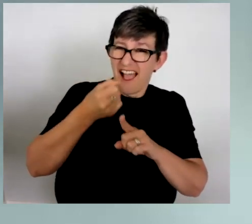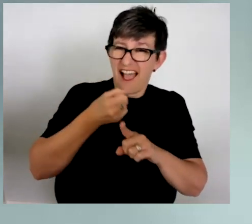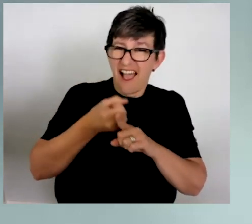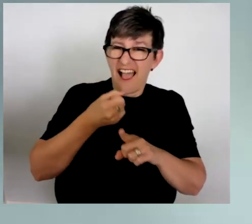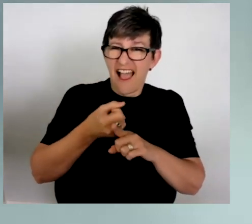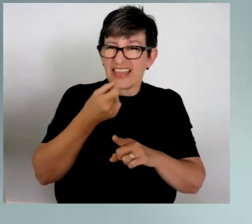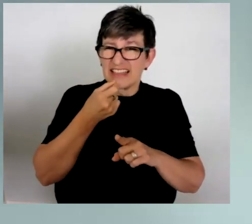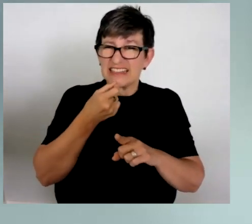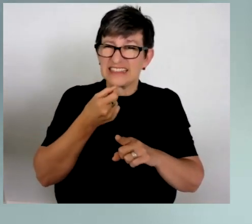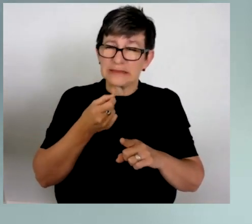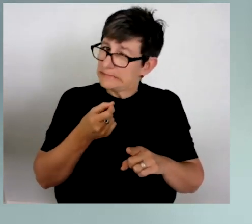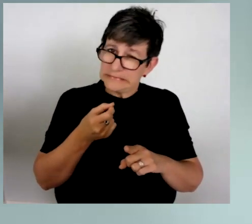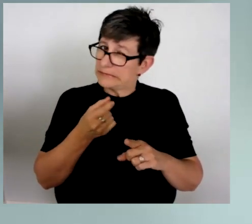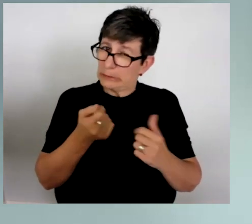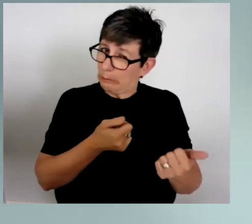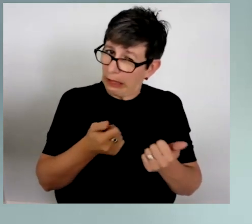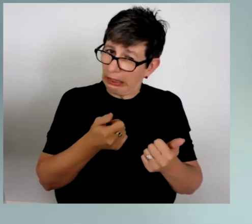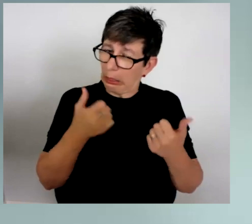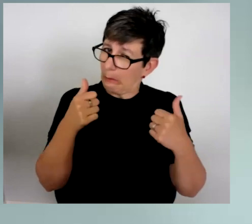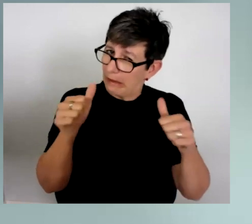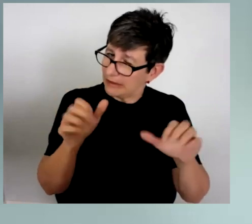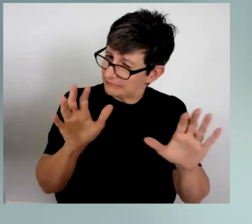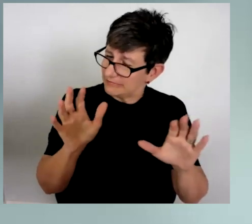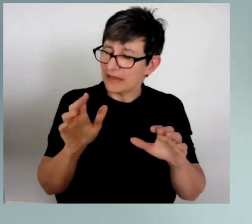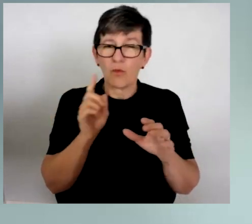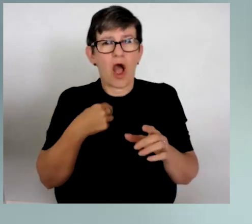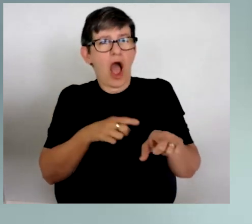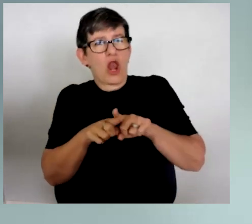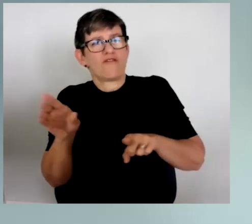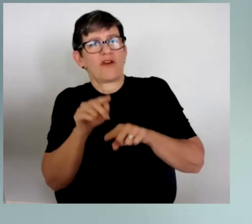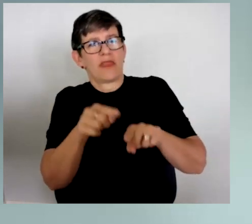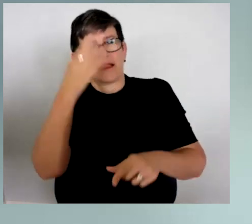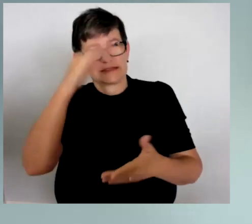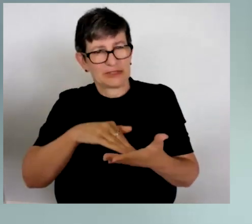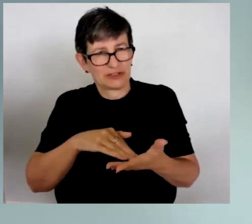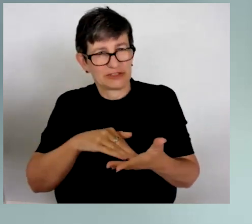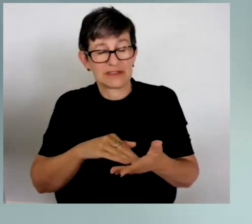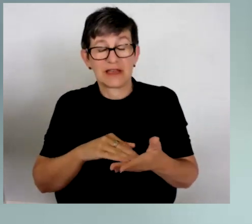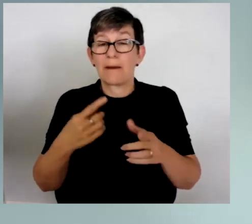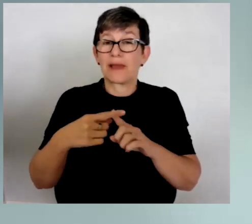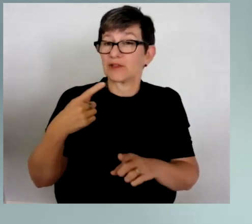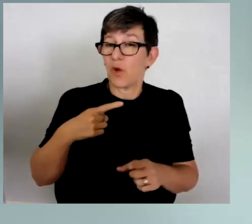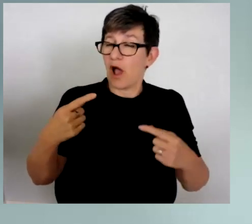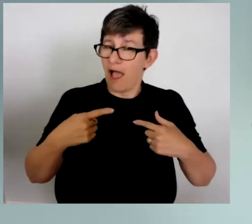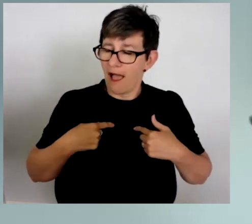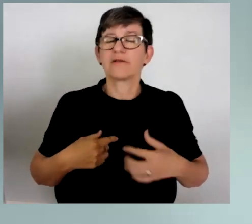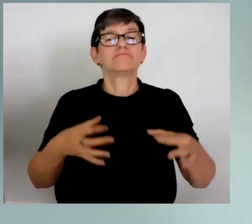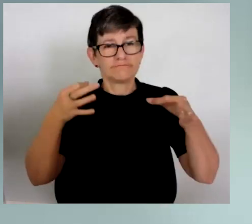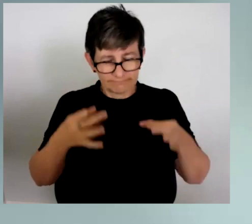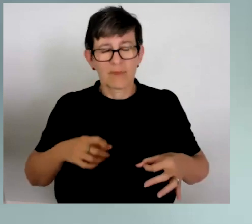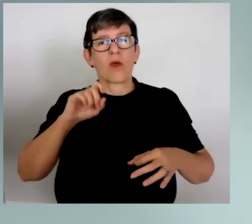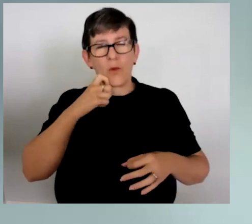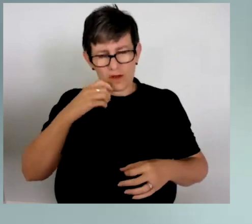quite so well and what I've learned from them. And then why I've decided to keep